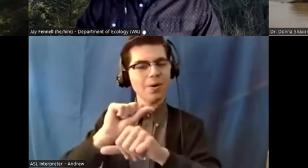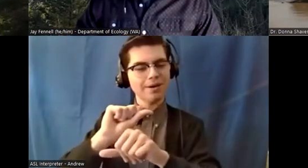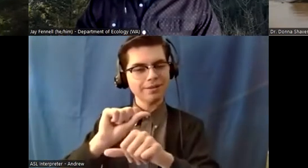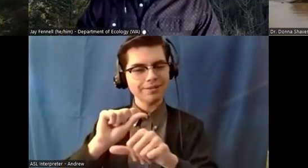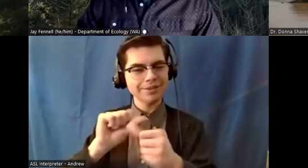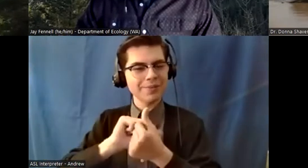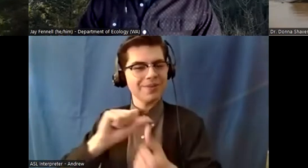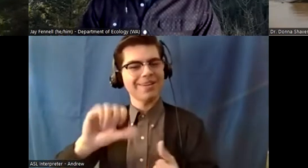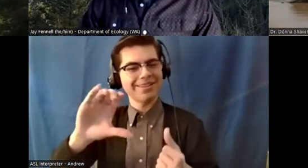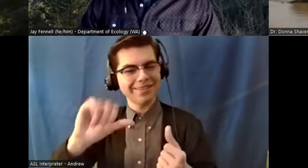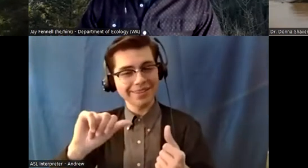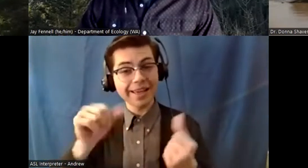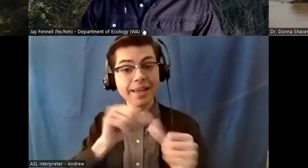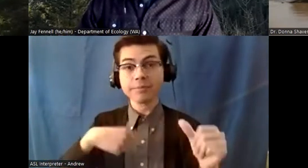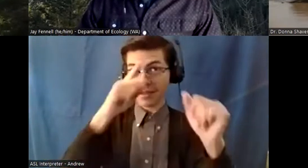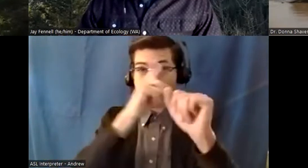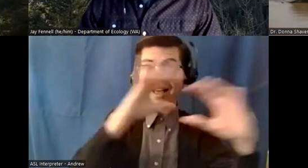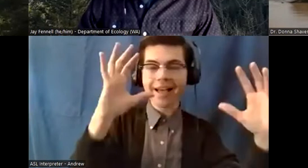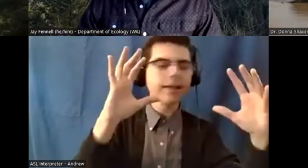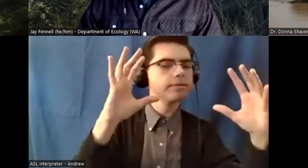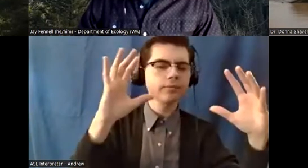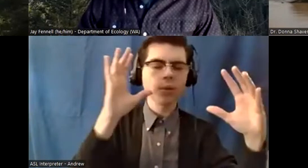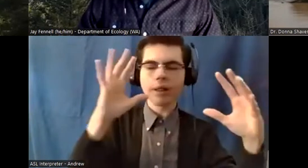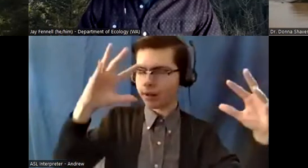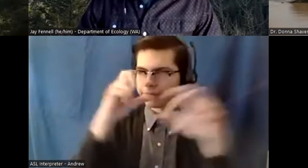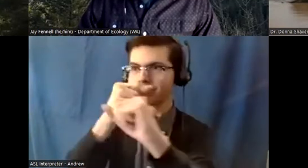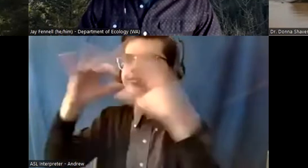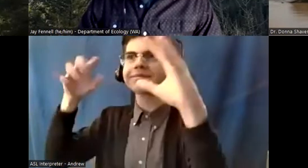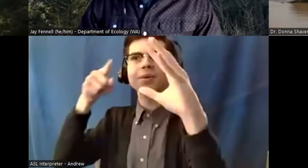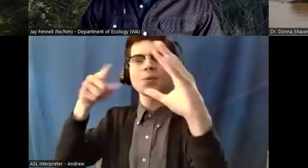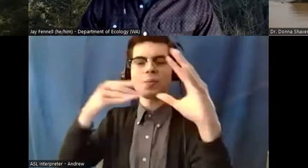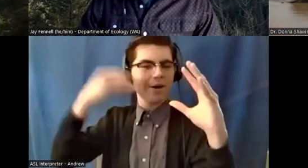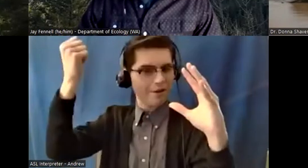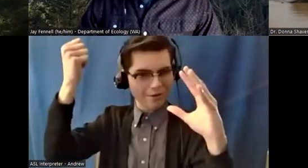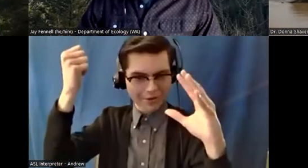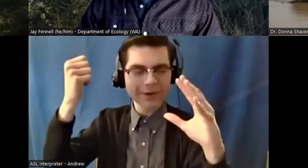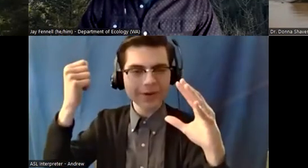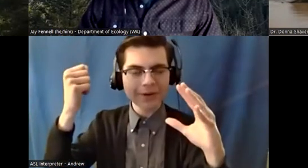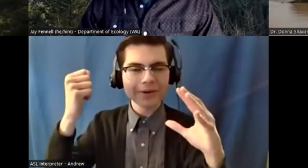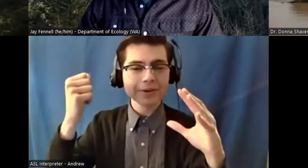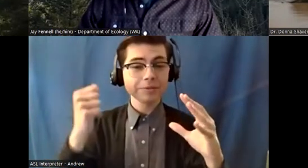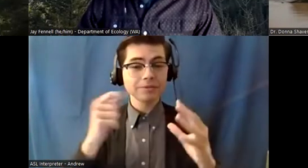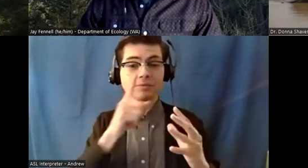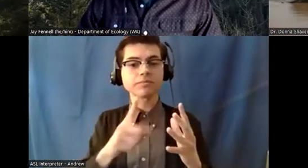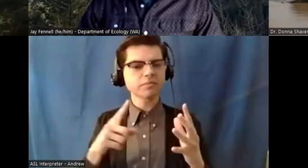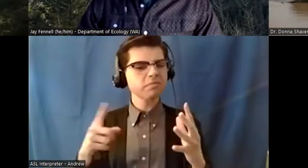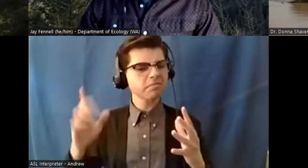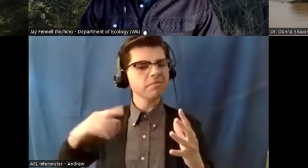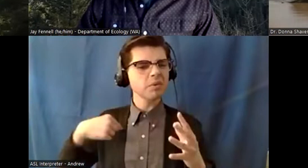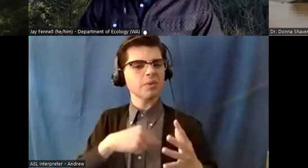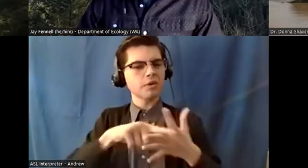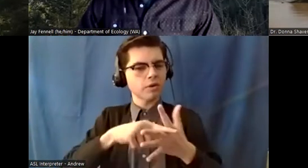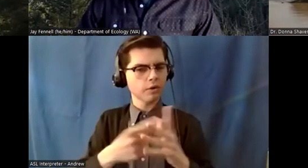um but uh in a good way of course um i'd say we started out just camping um